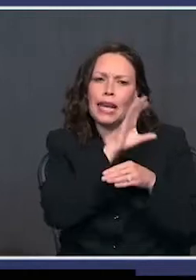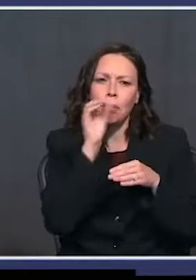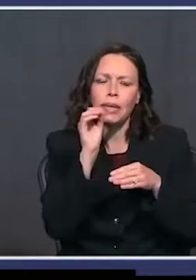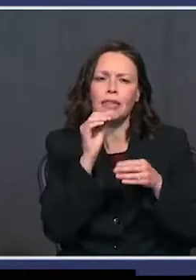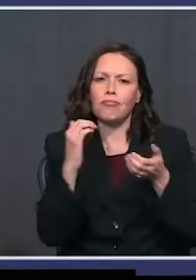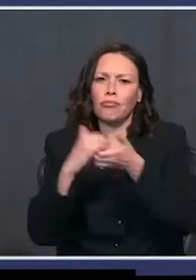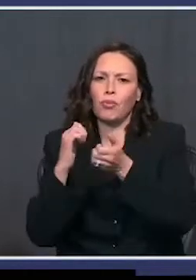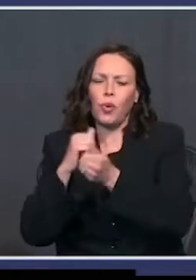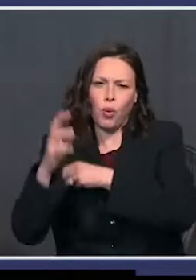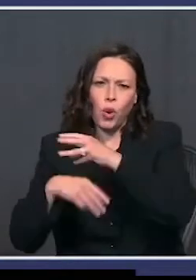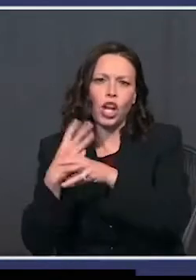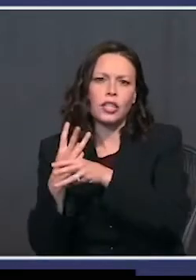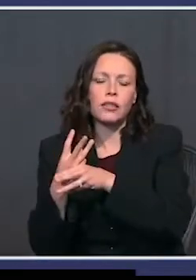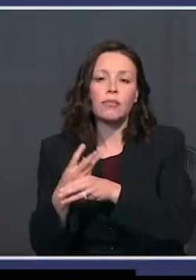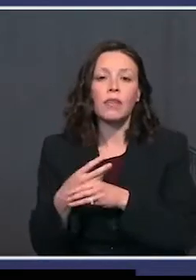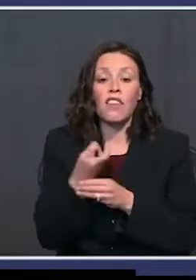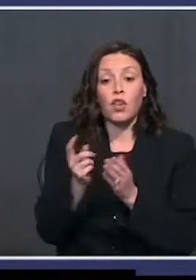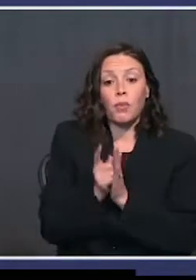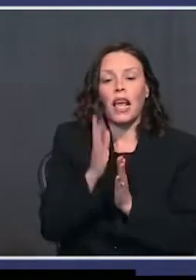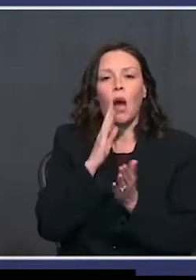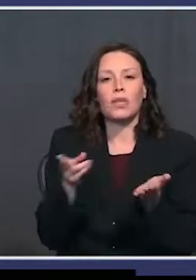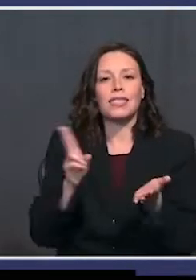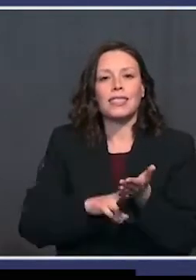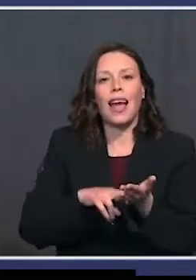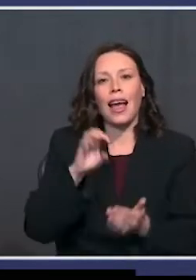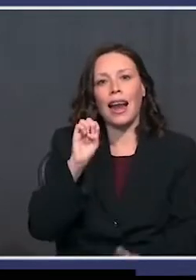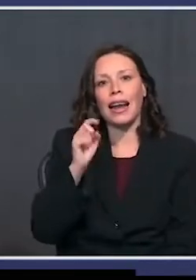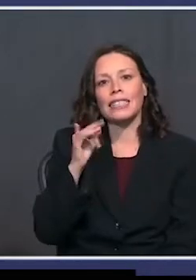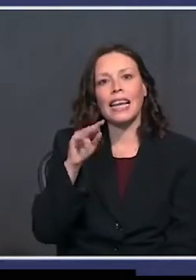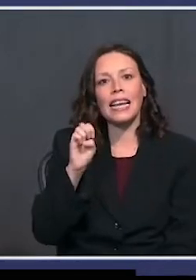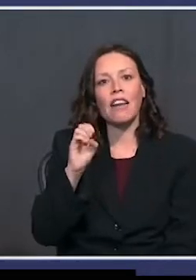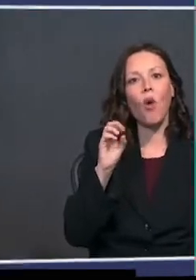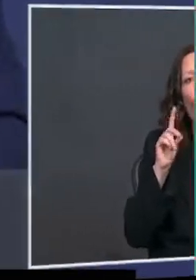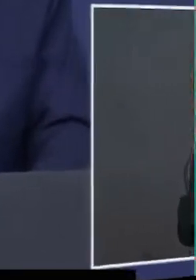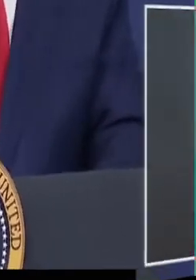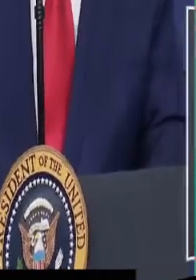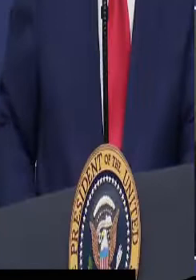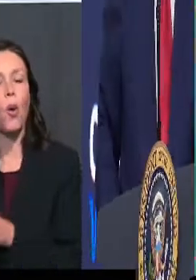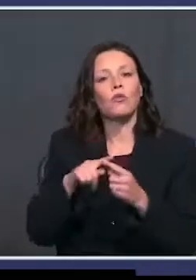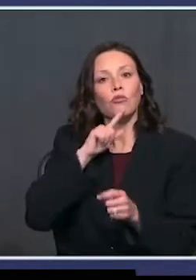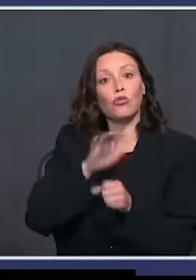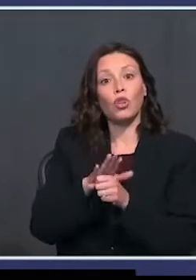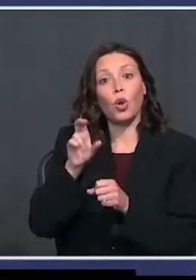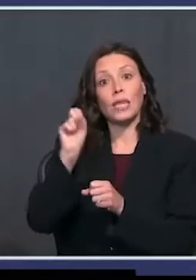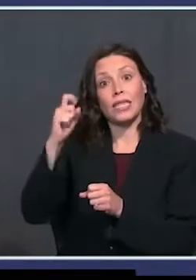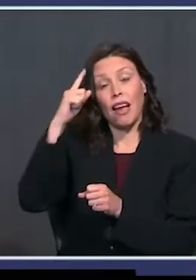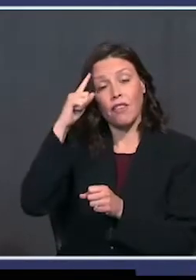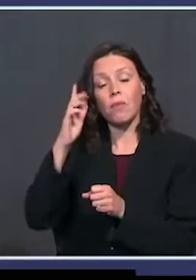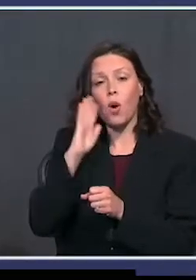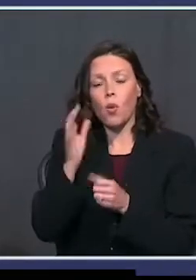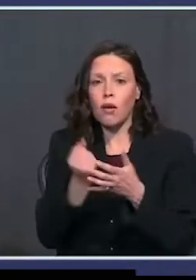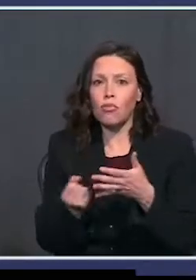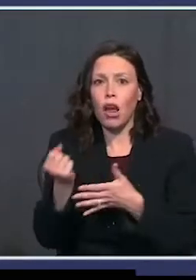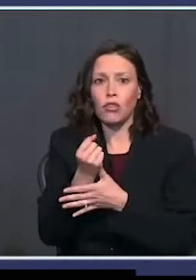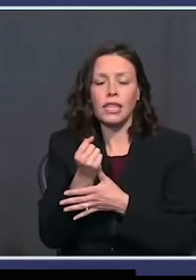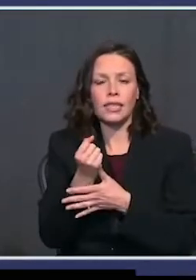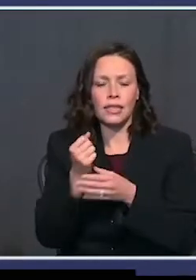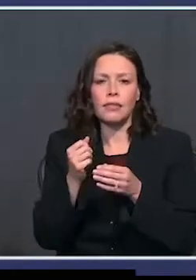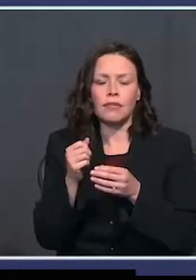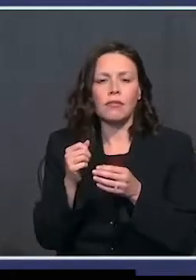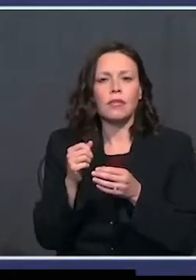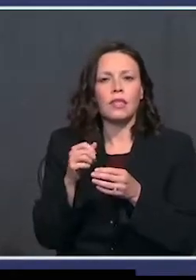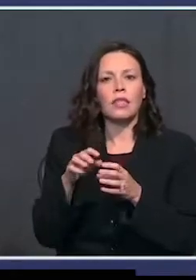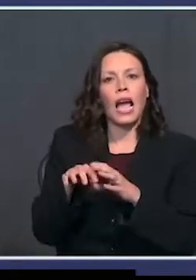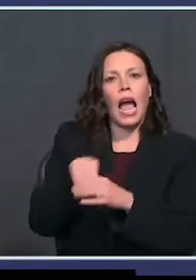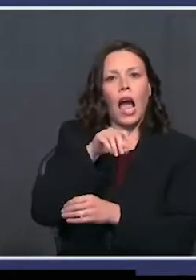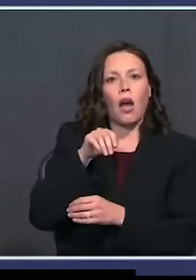In just a few minutes, I'll sign an executive order to ensure that the United States government prioritizes the getting out of the